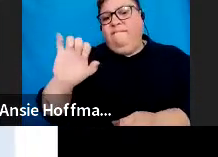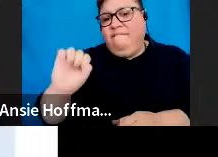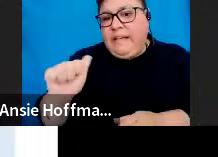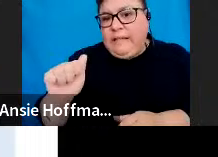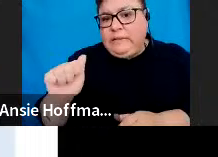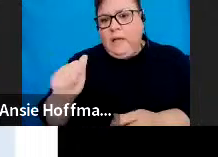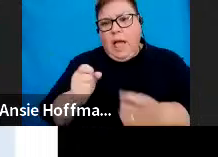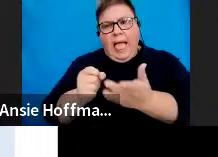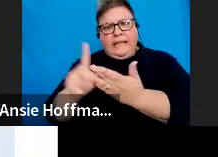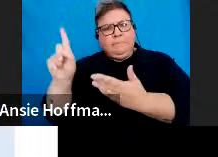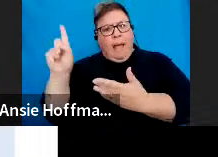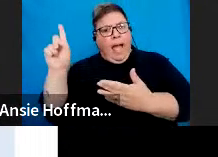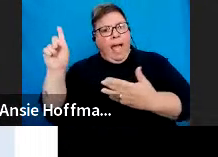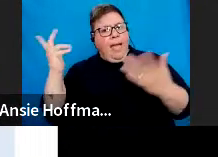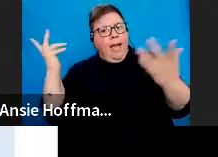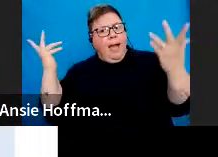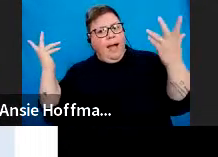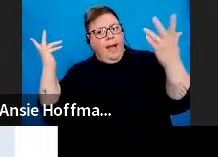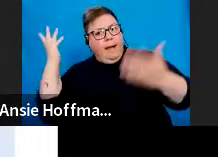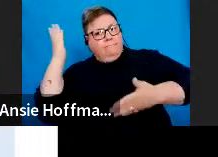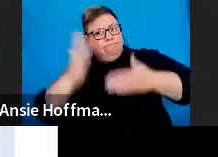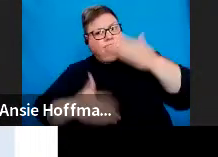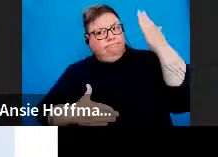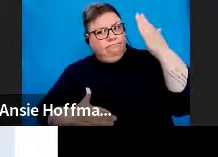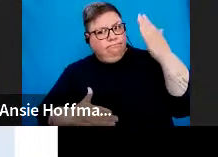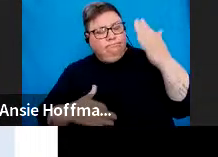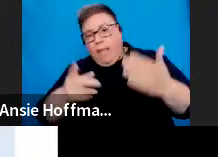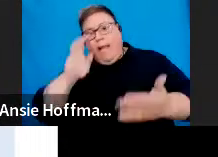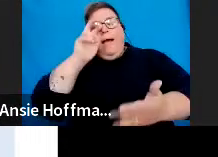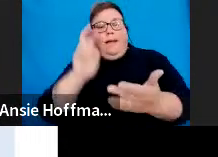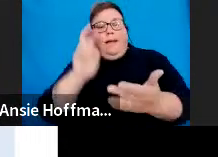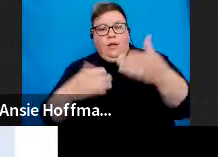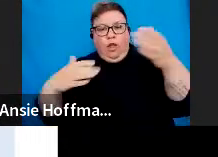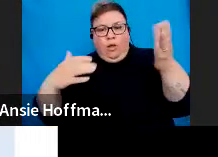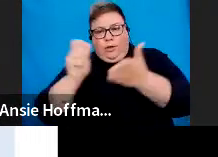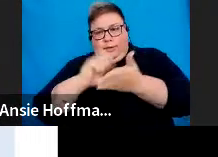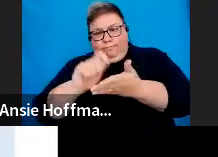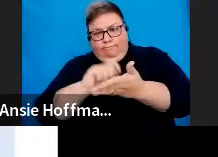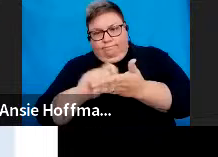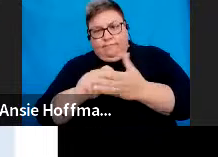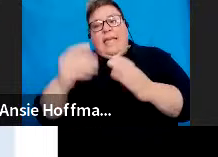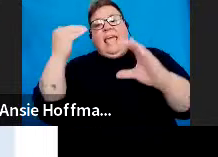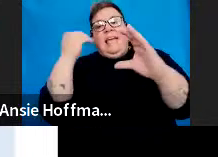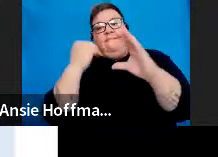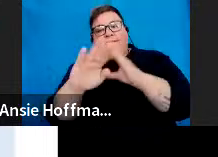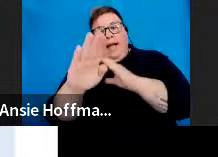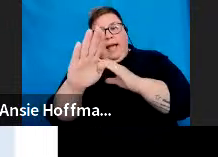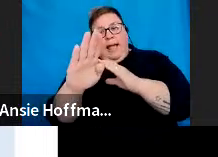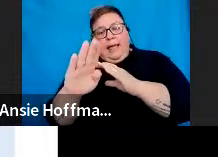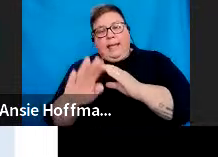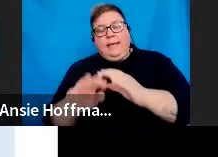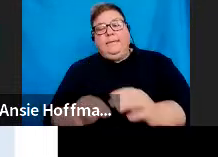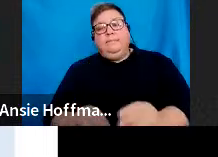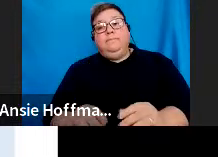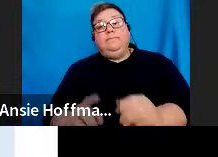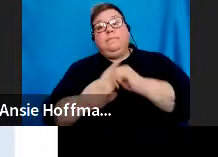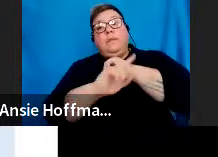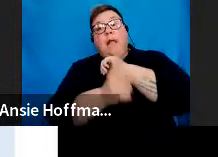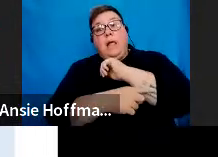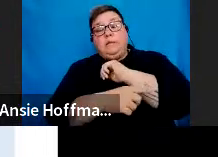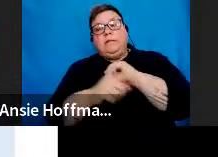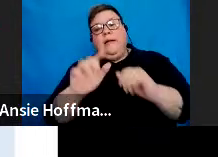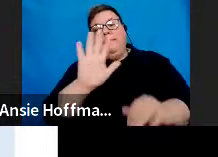submissions only due to documentation or on e-filing submission. And then on the last one, 57,